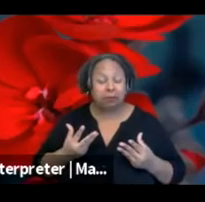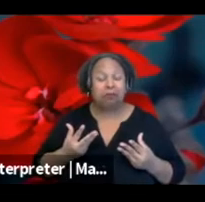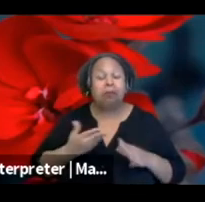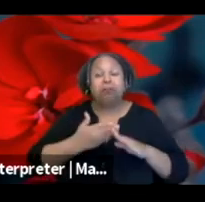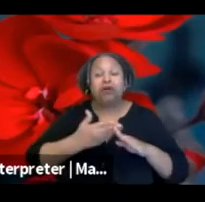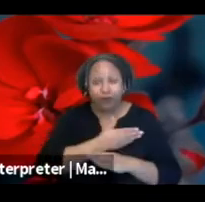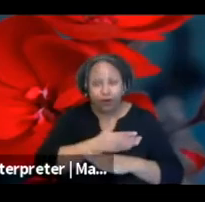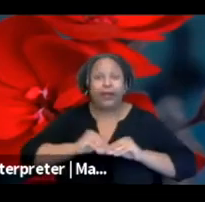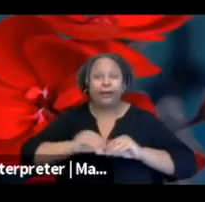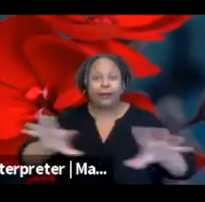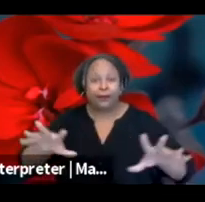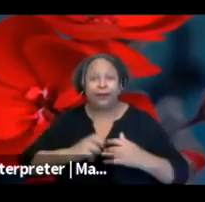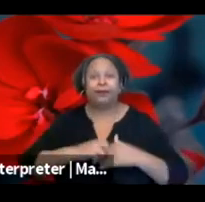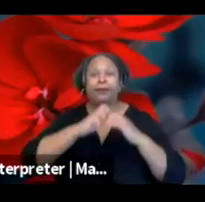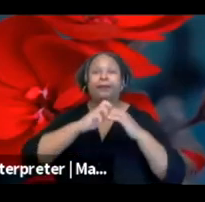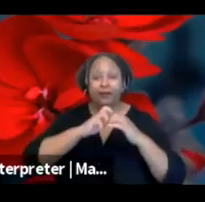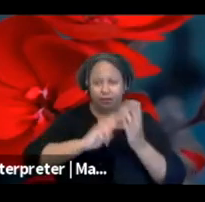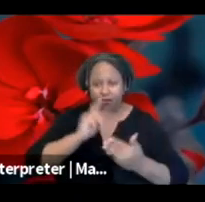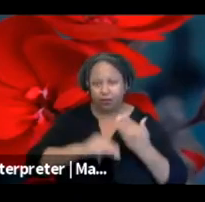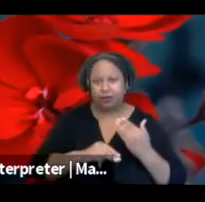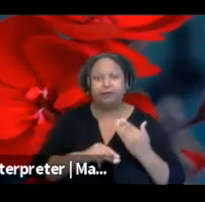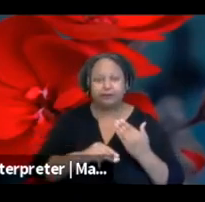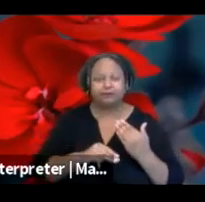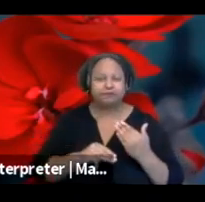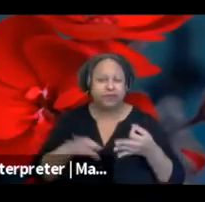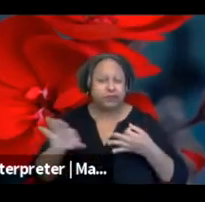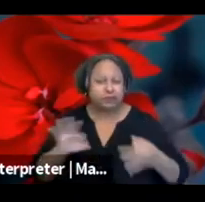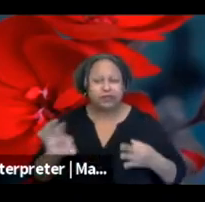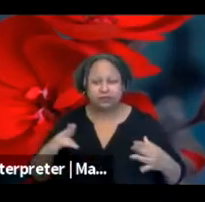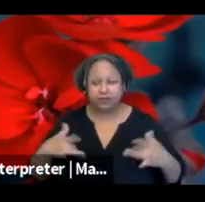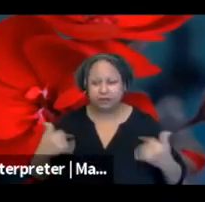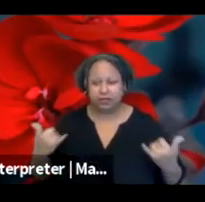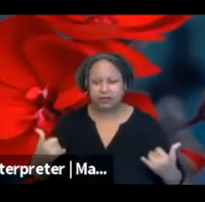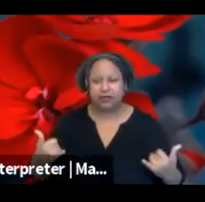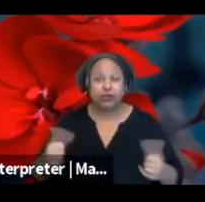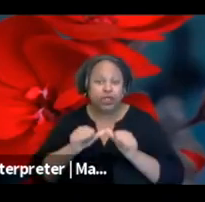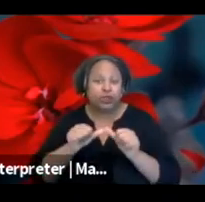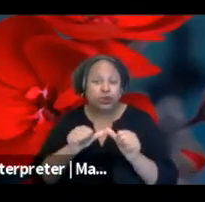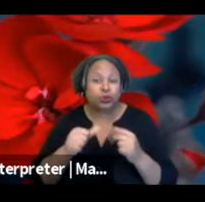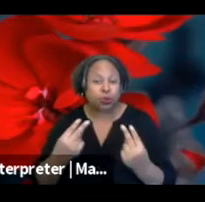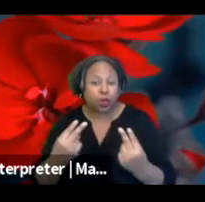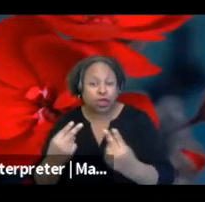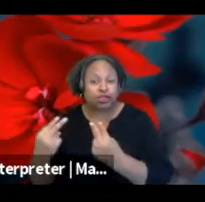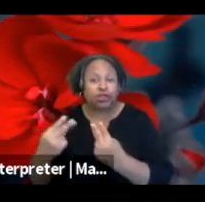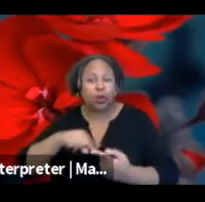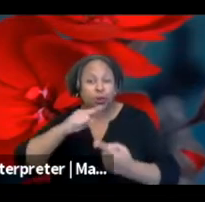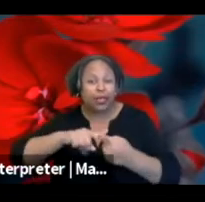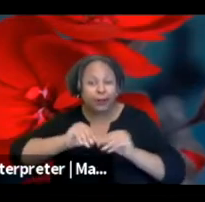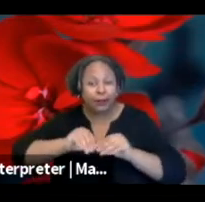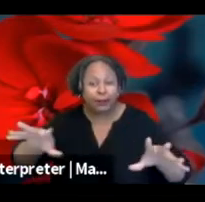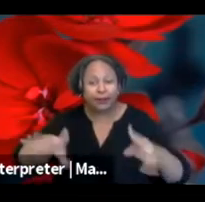voice heard. So that's where we're at right now. So please stay tuned for the end of the month for that.